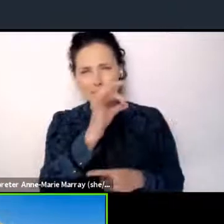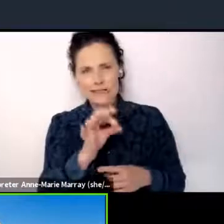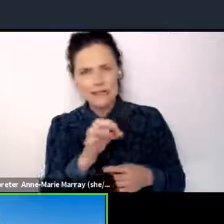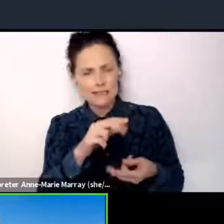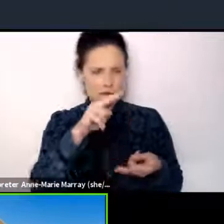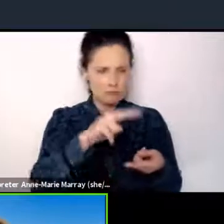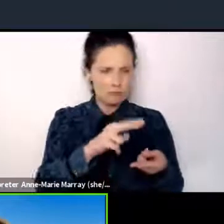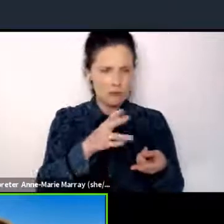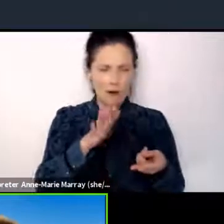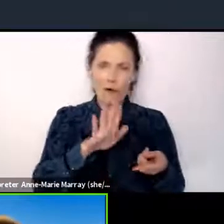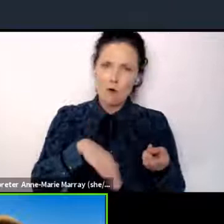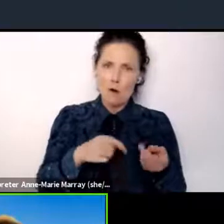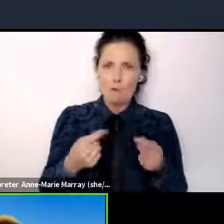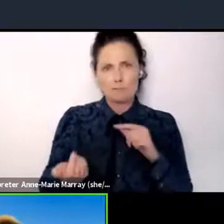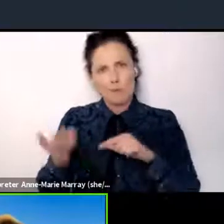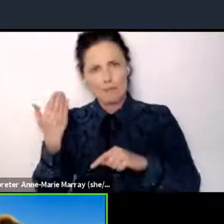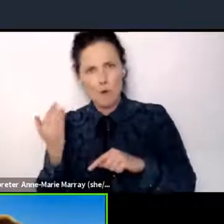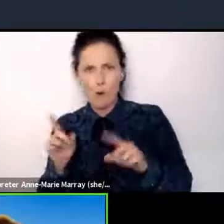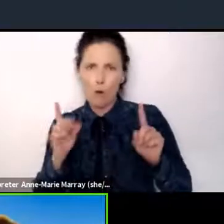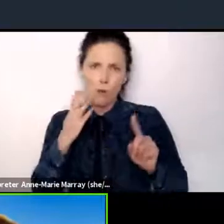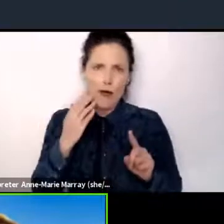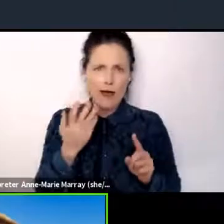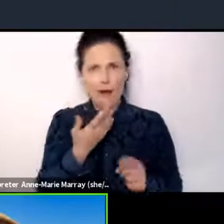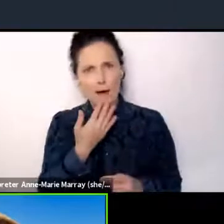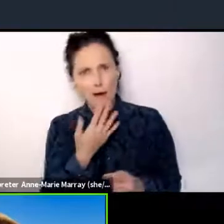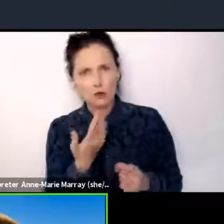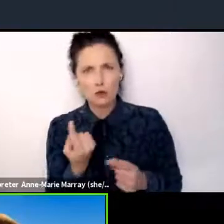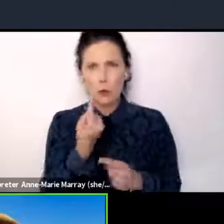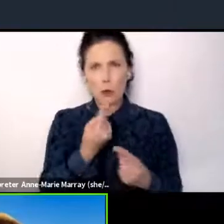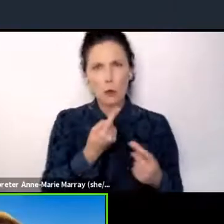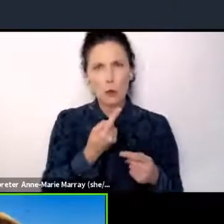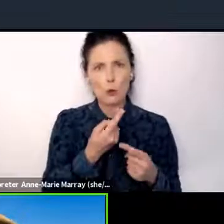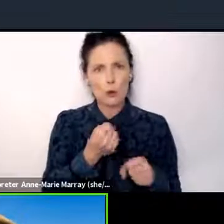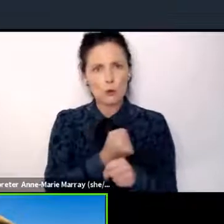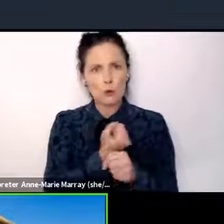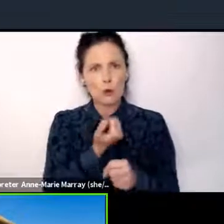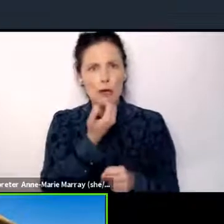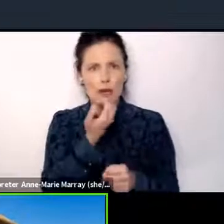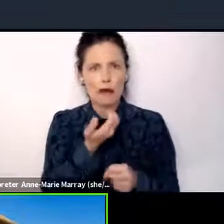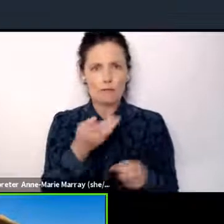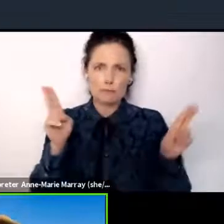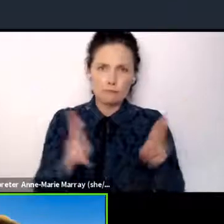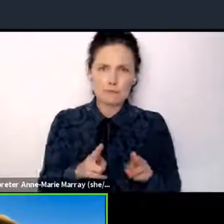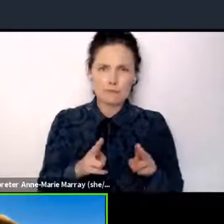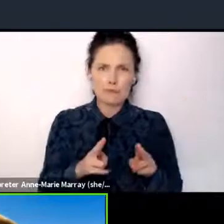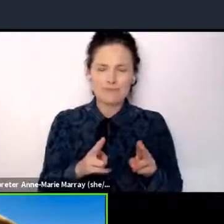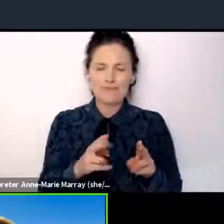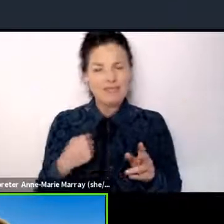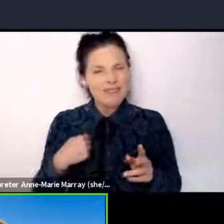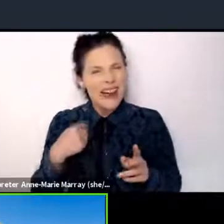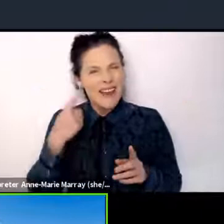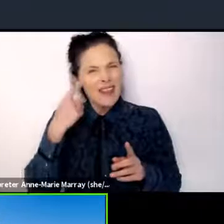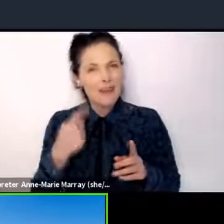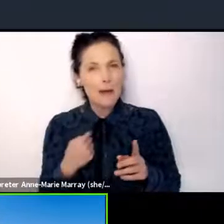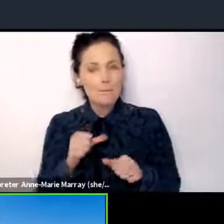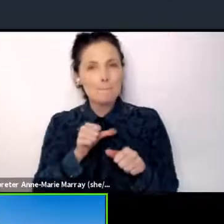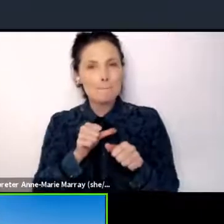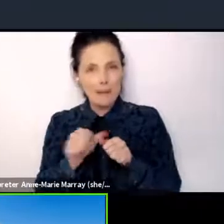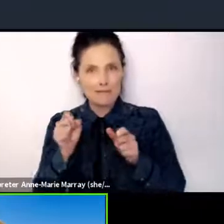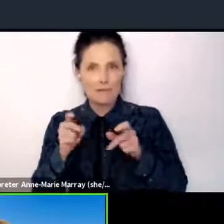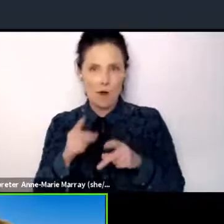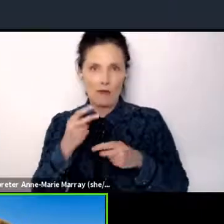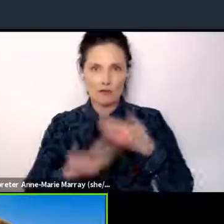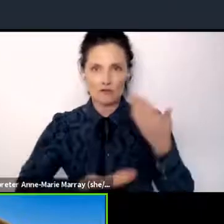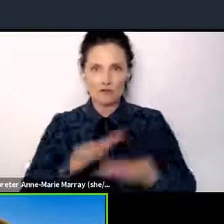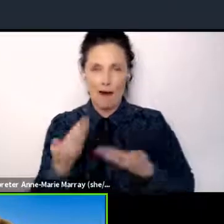this from the other and know whether or not and who is doing enough, actually. And I think it can be more useful and to